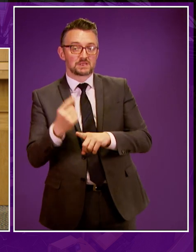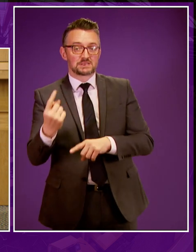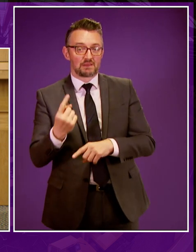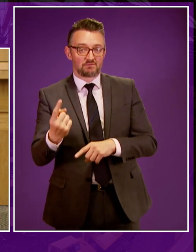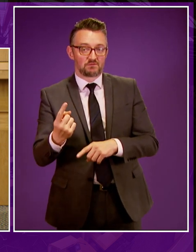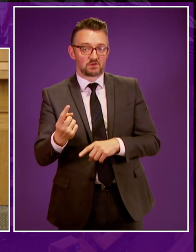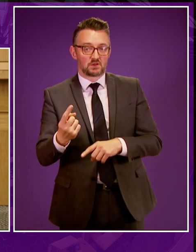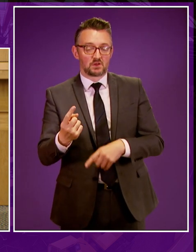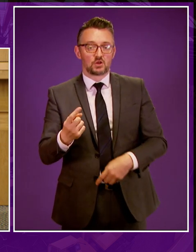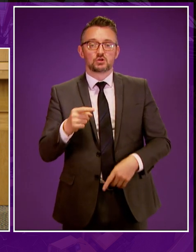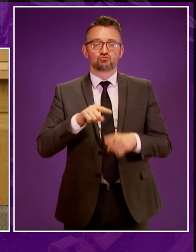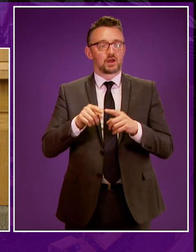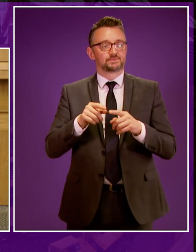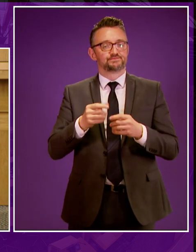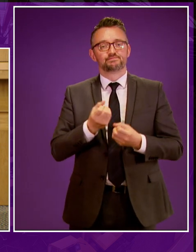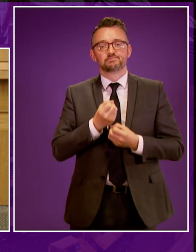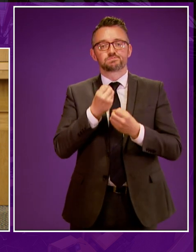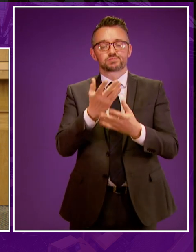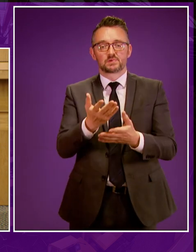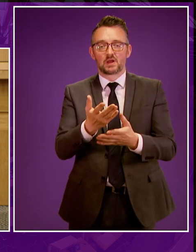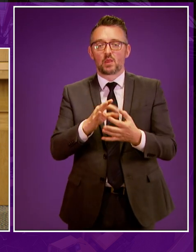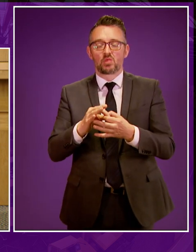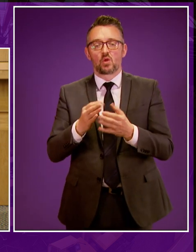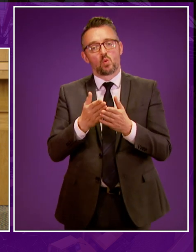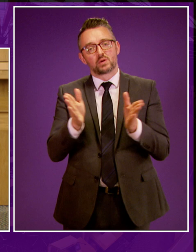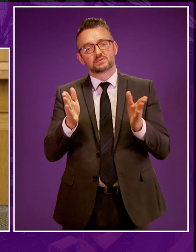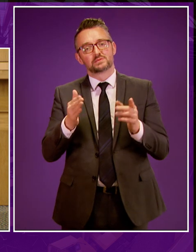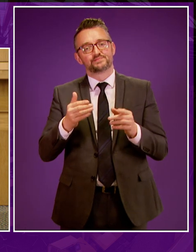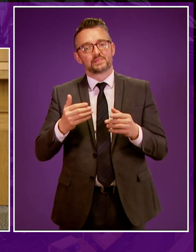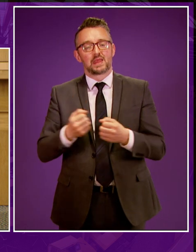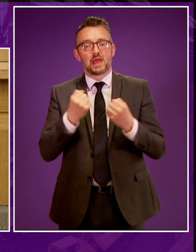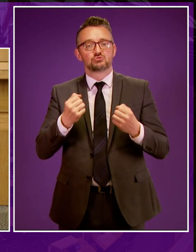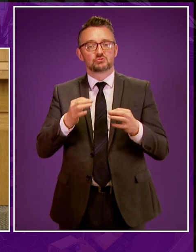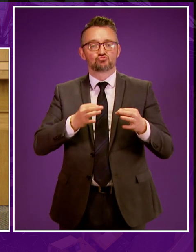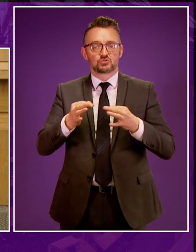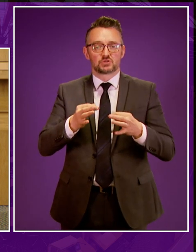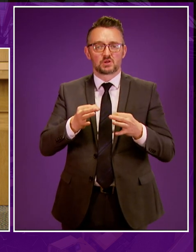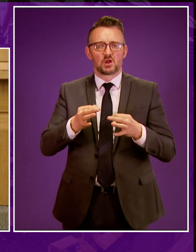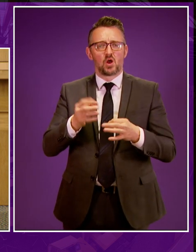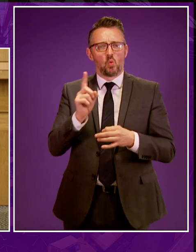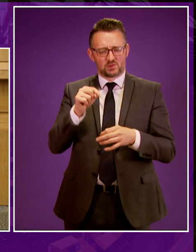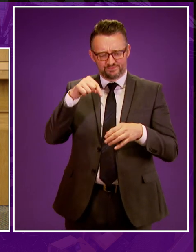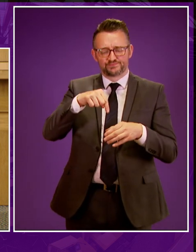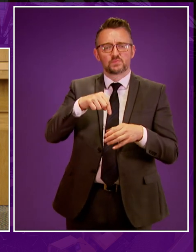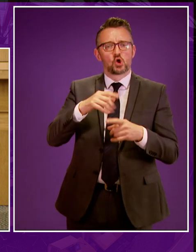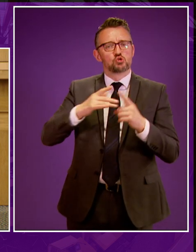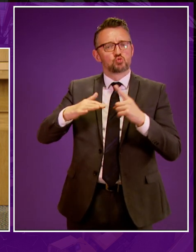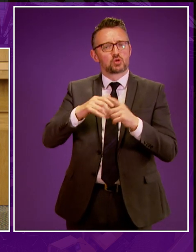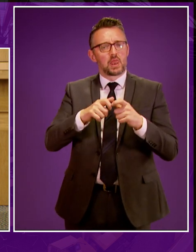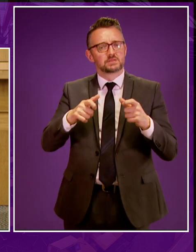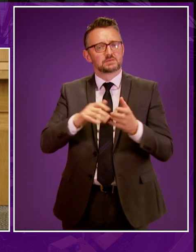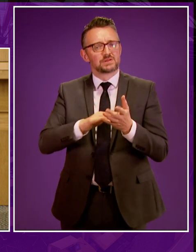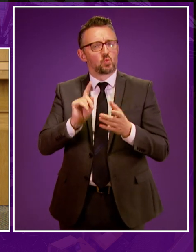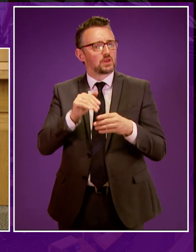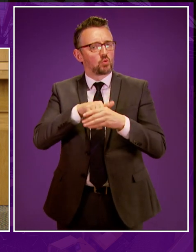and making delivery of the wider energy strategy more difficult as a consequence, explicit parameters of what a social licence is are